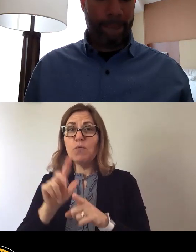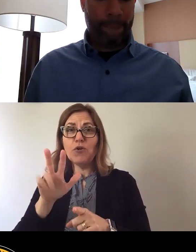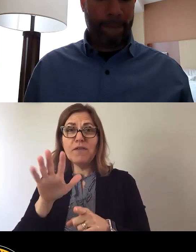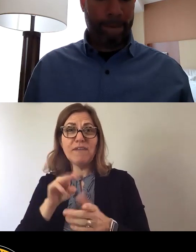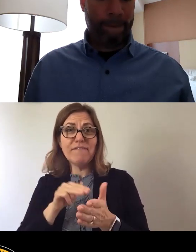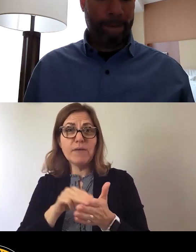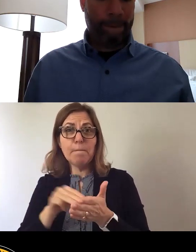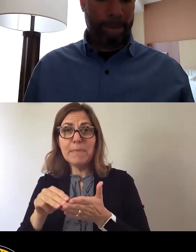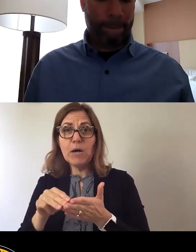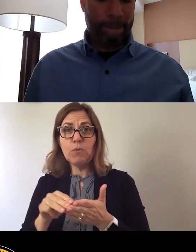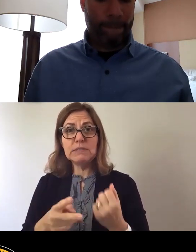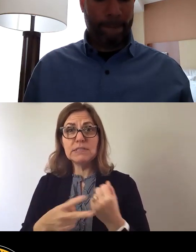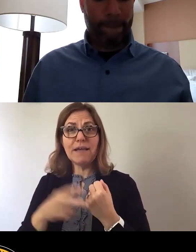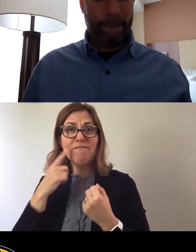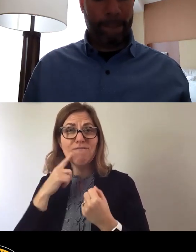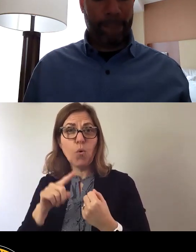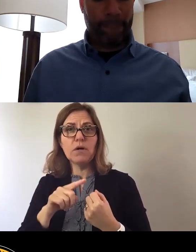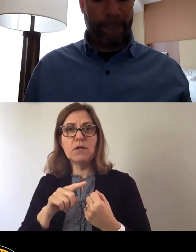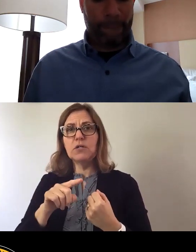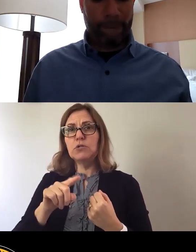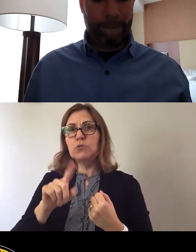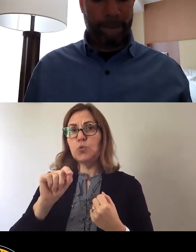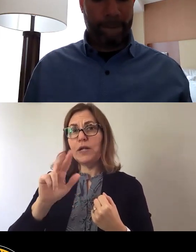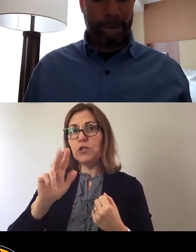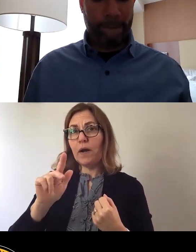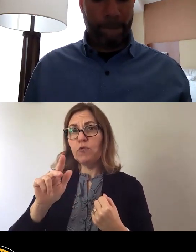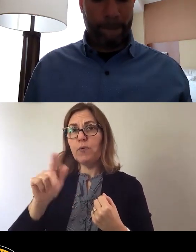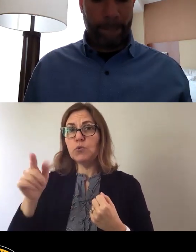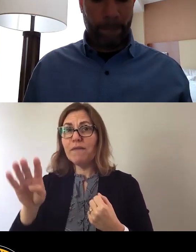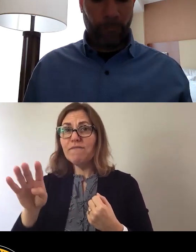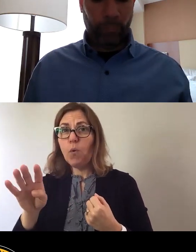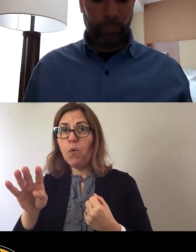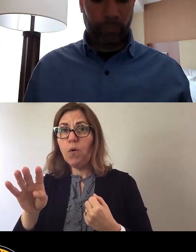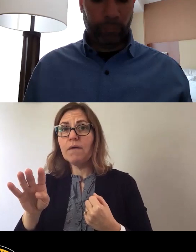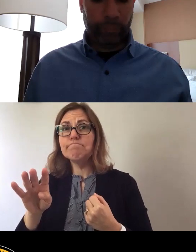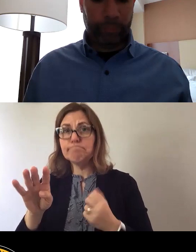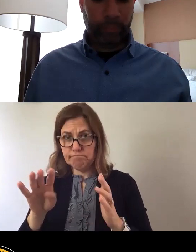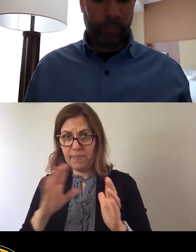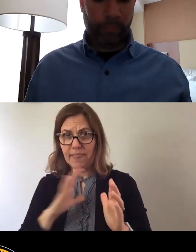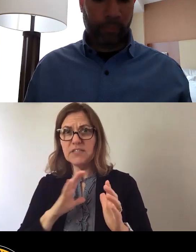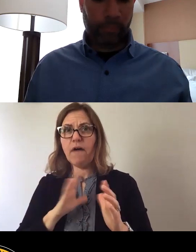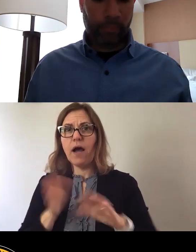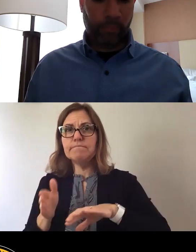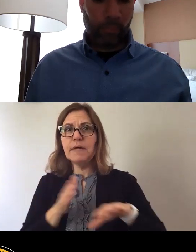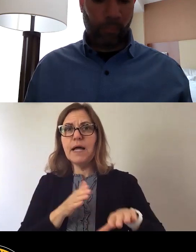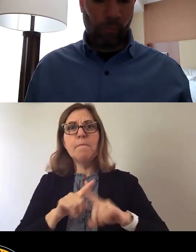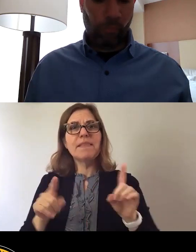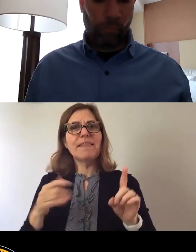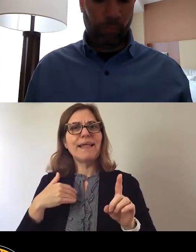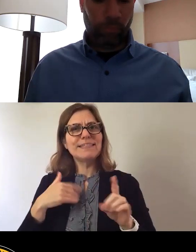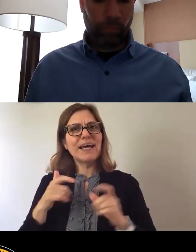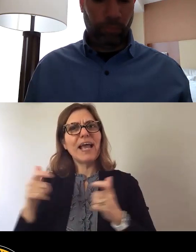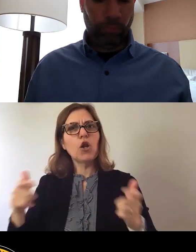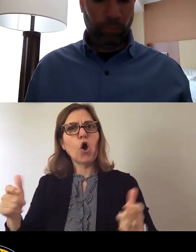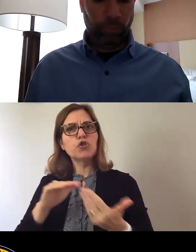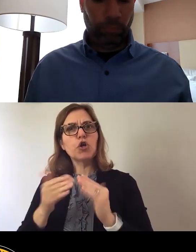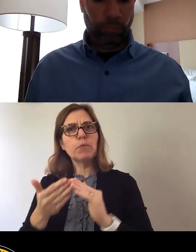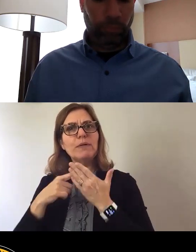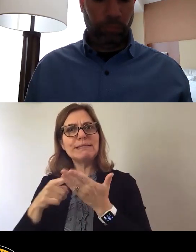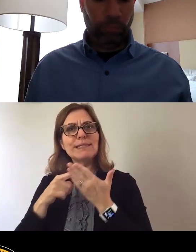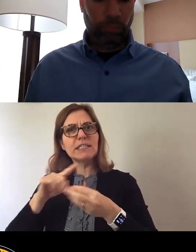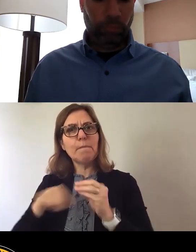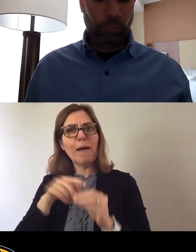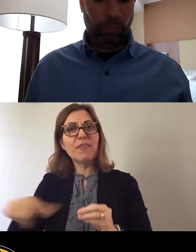for each of 2023 and 2024, but then let's have a larger community discussion about the other